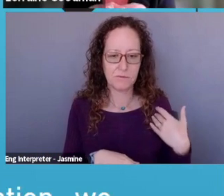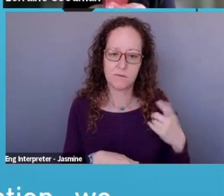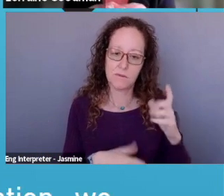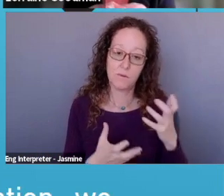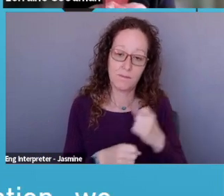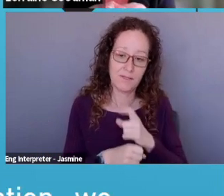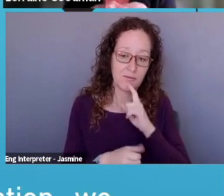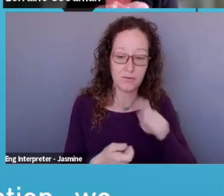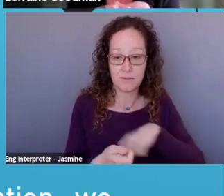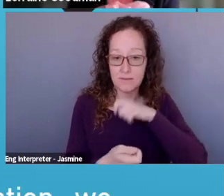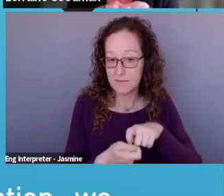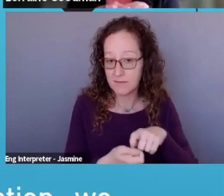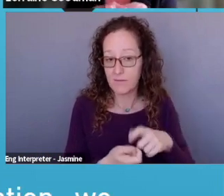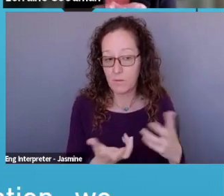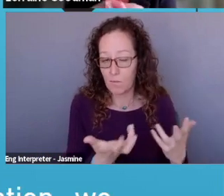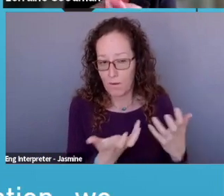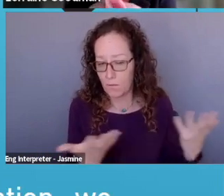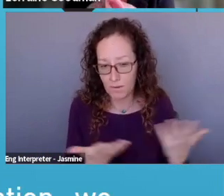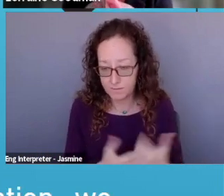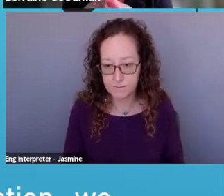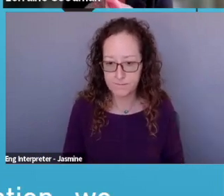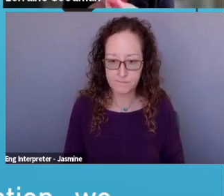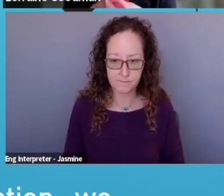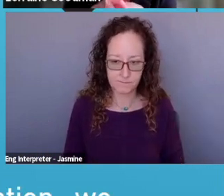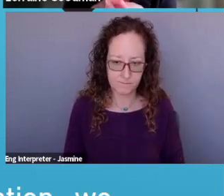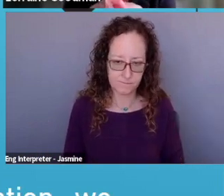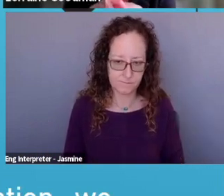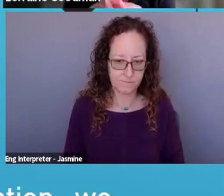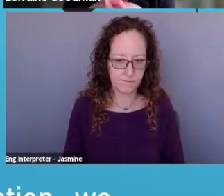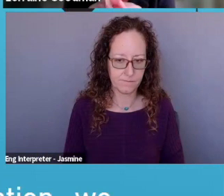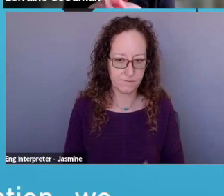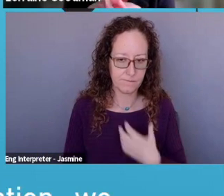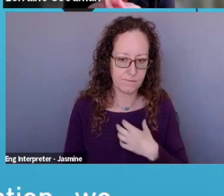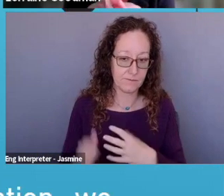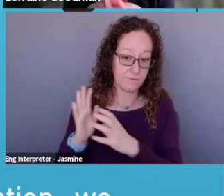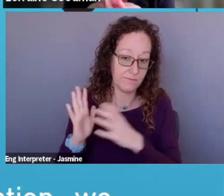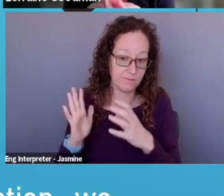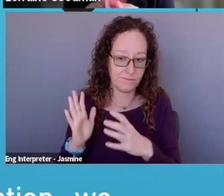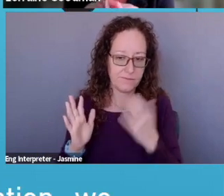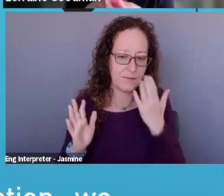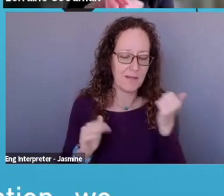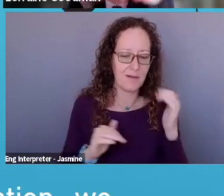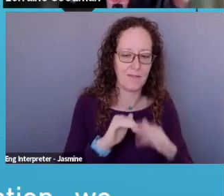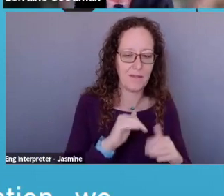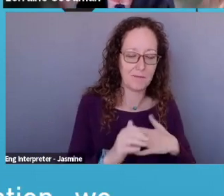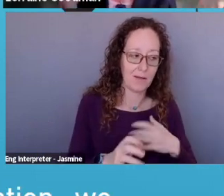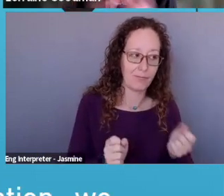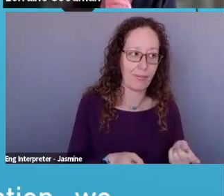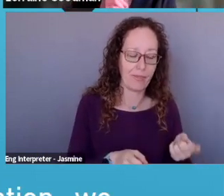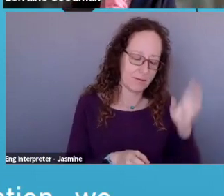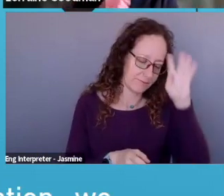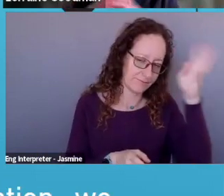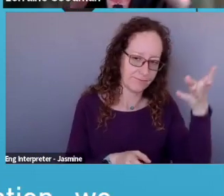want. And then I have a little text here. That's better than what I came up with, uh, on the fly. On behalf of the